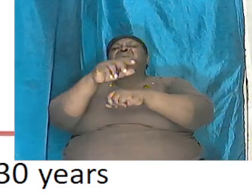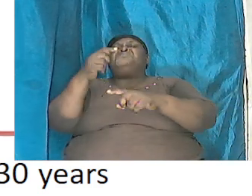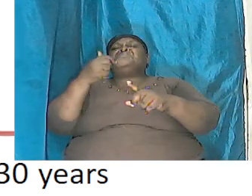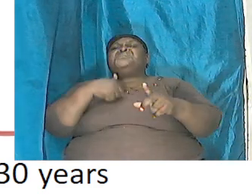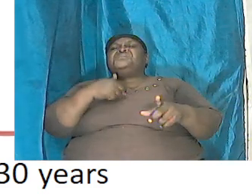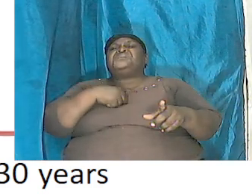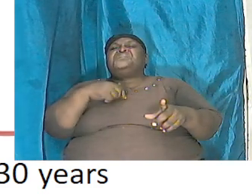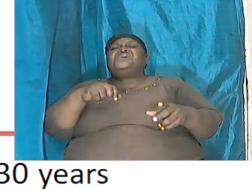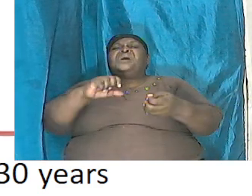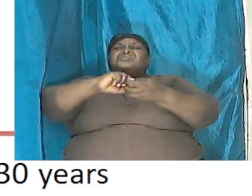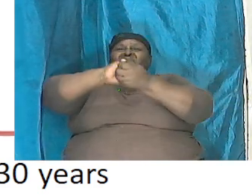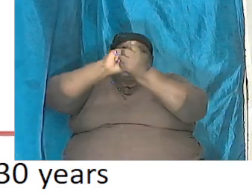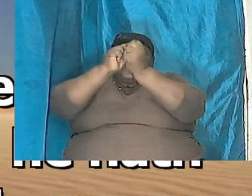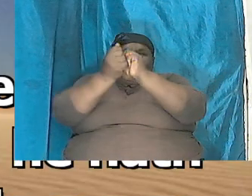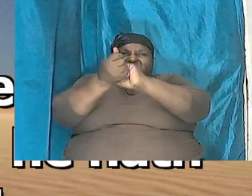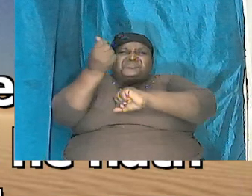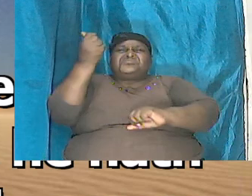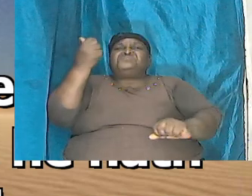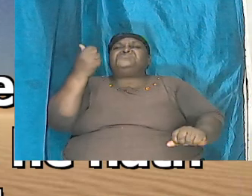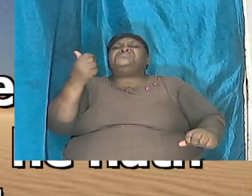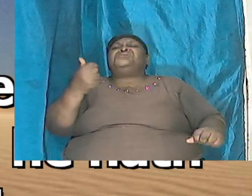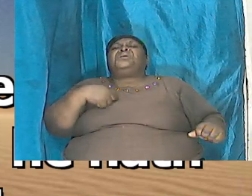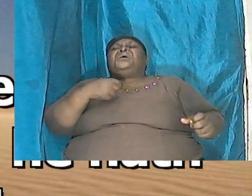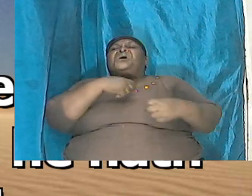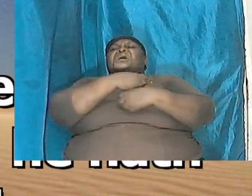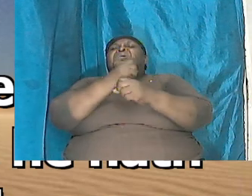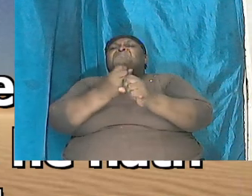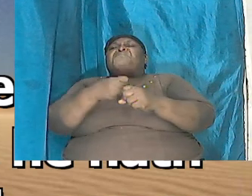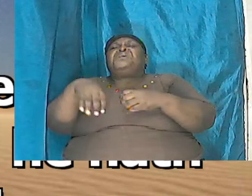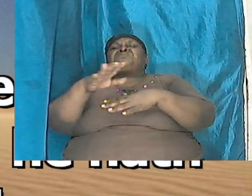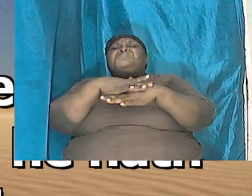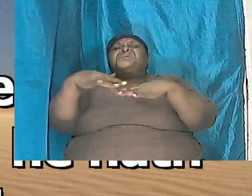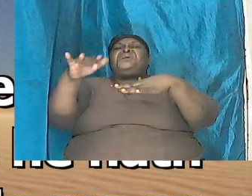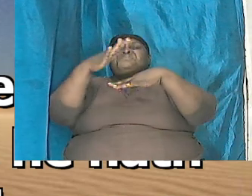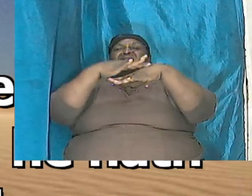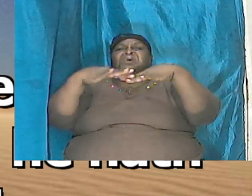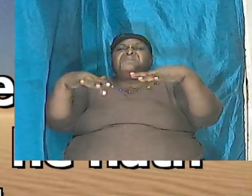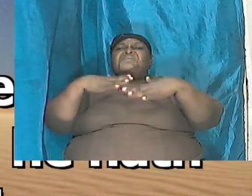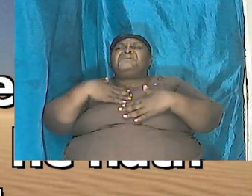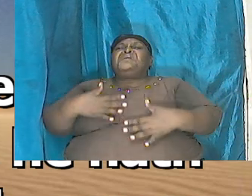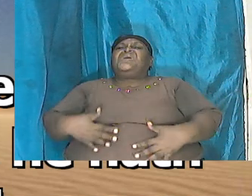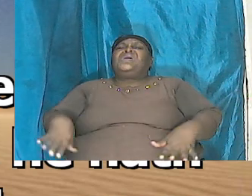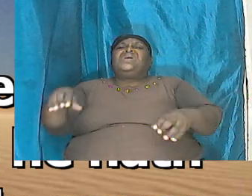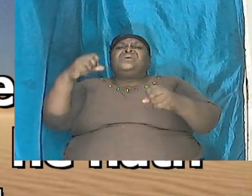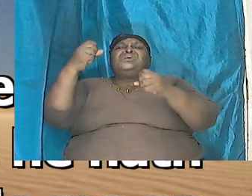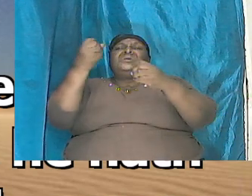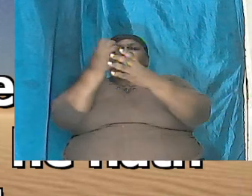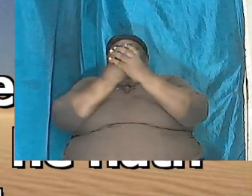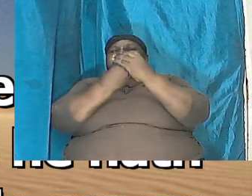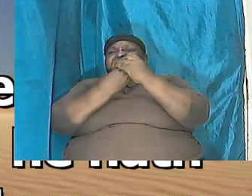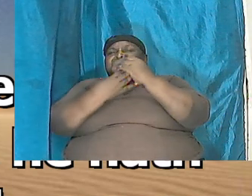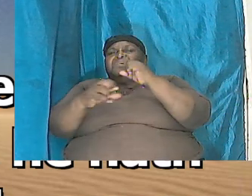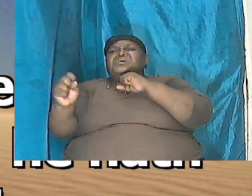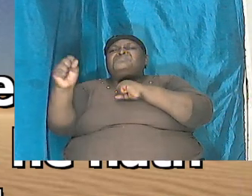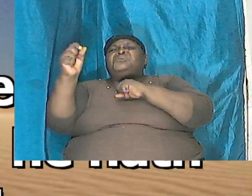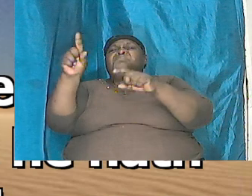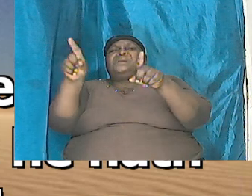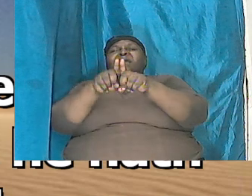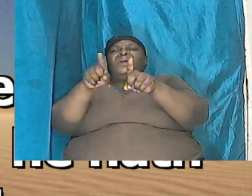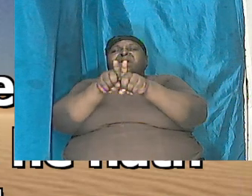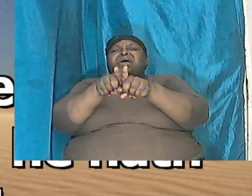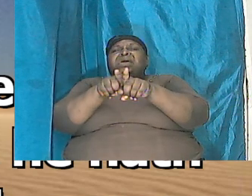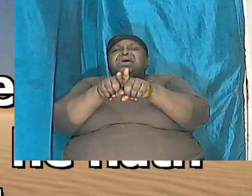crushed me he had made me an empty vessel he had swallowed me up like a dragon